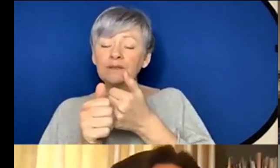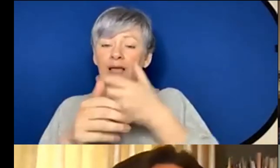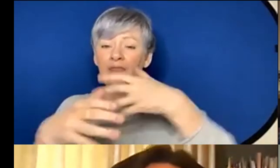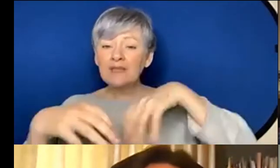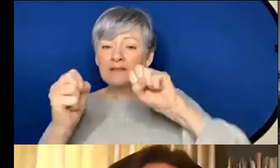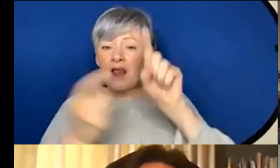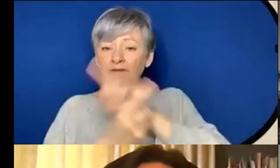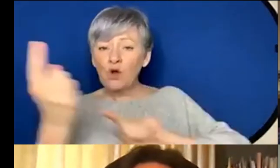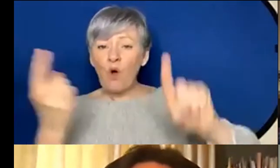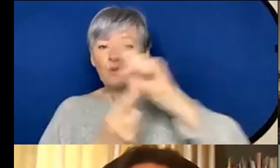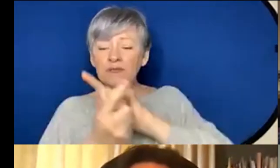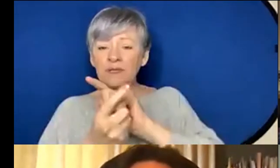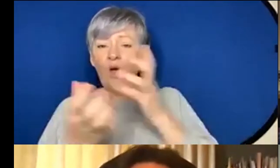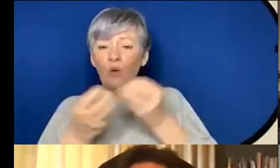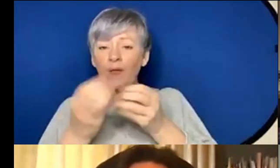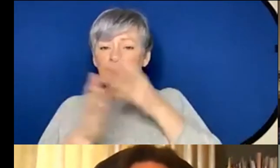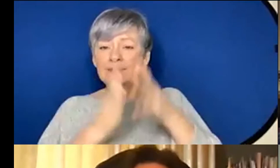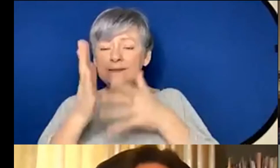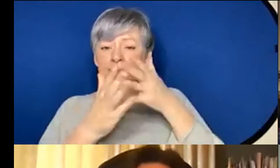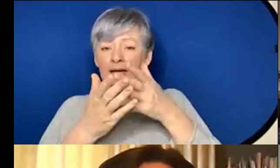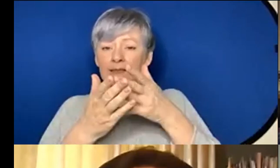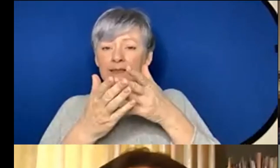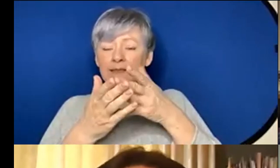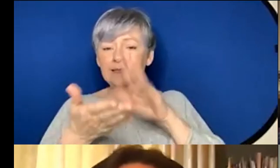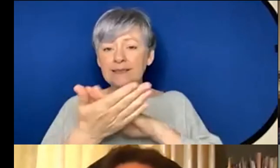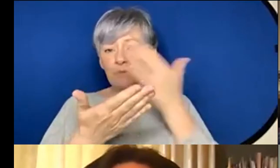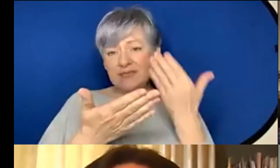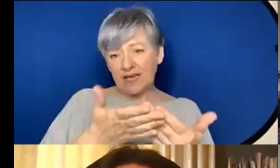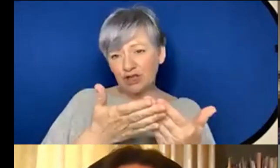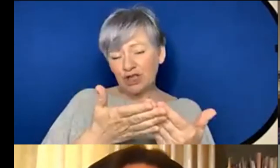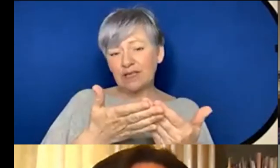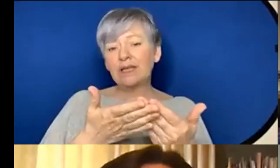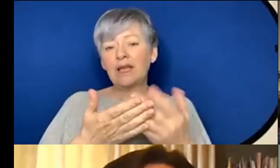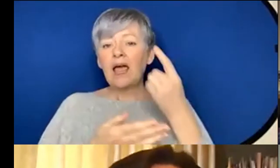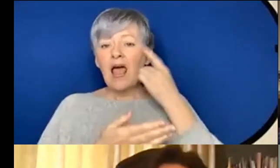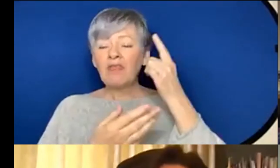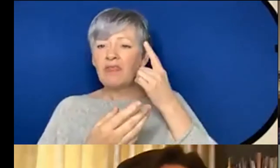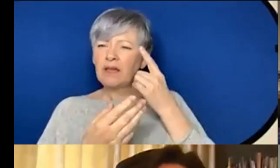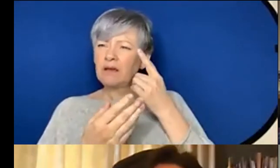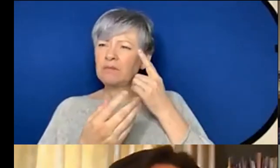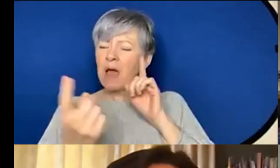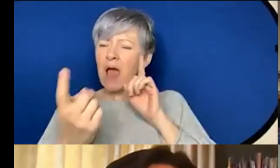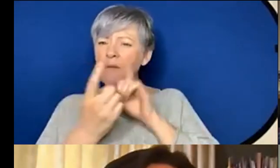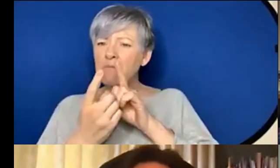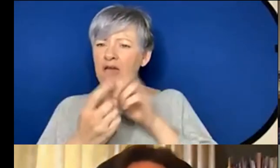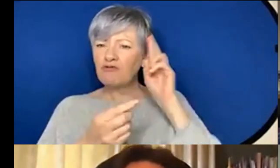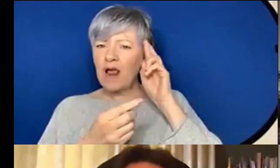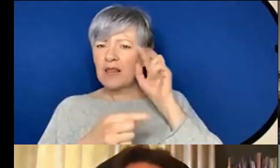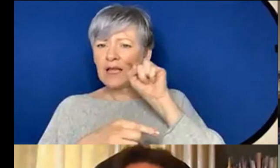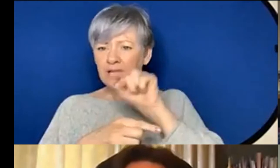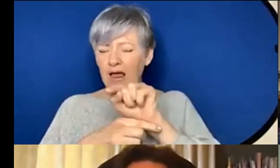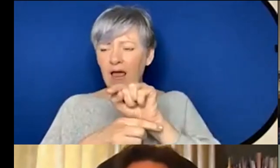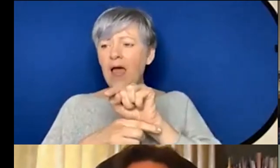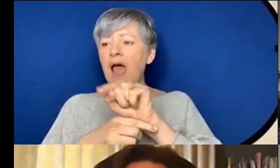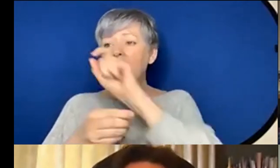uh with signed interpretation BSL interpretation and I think I first met Rylan in that guise as a composer